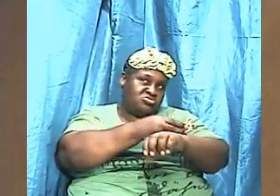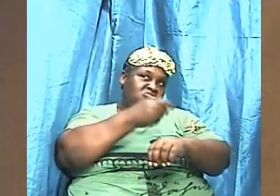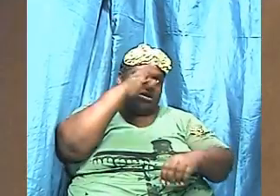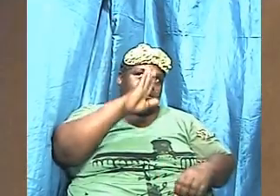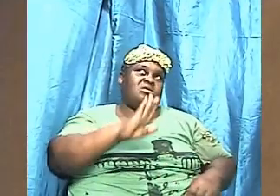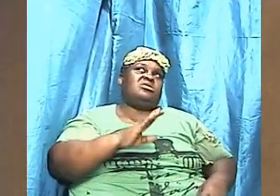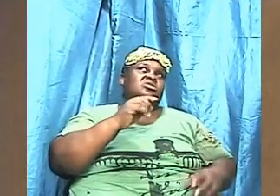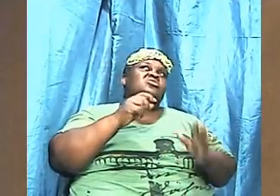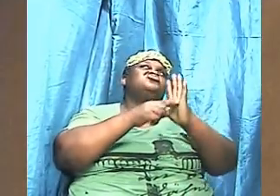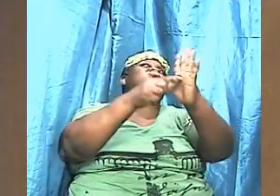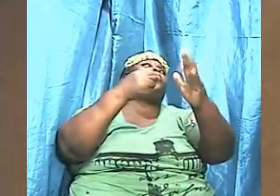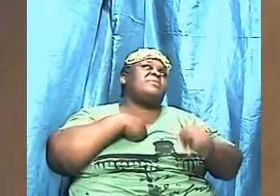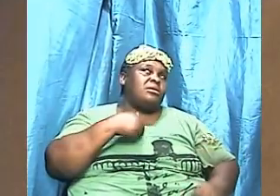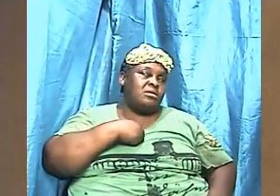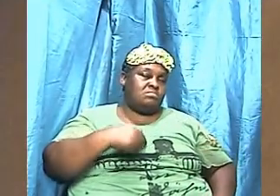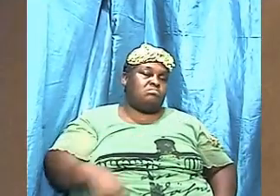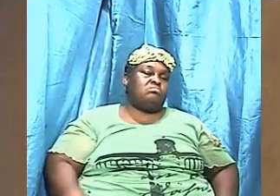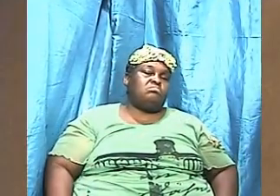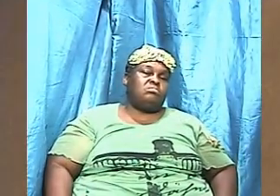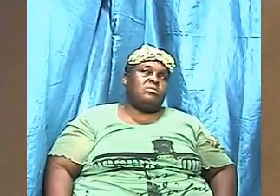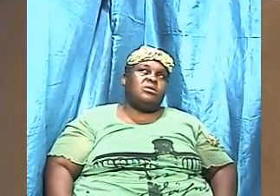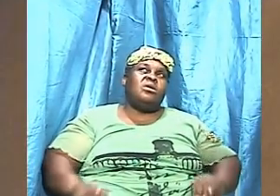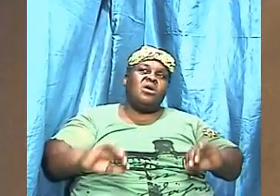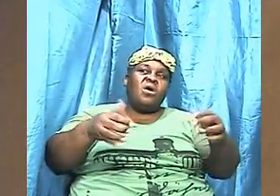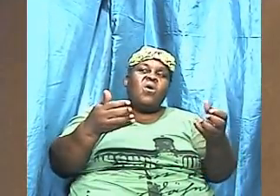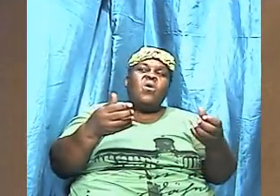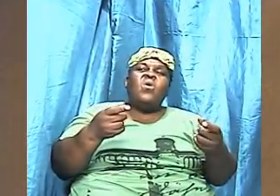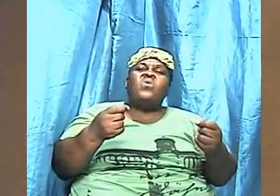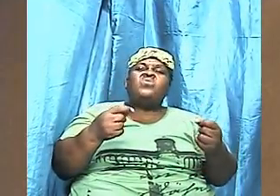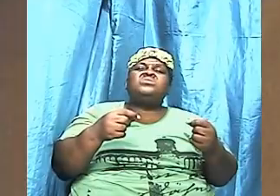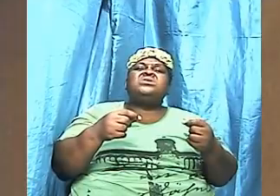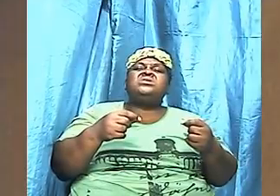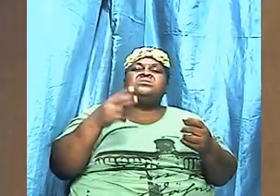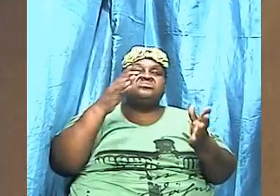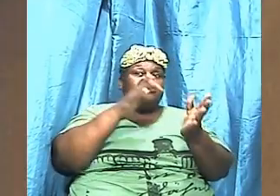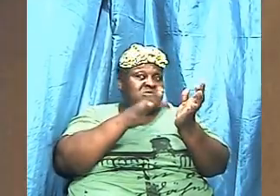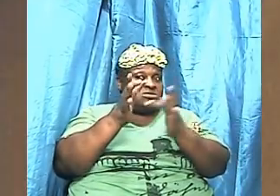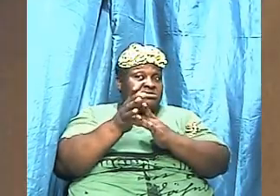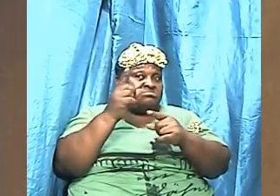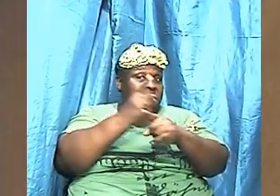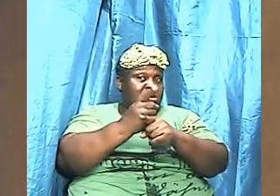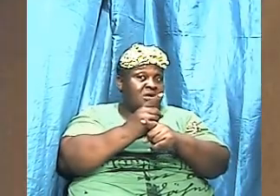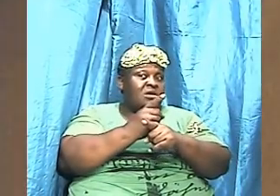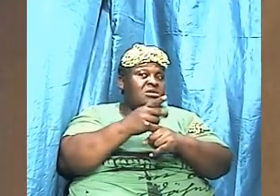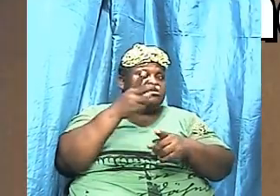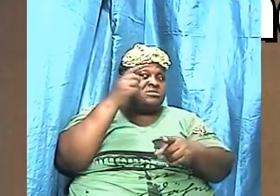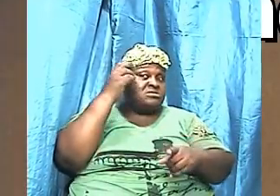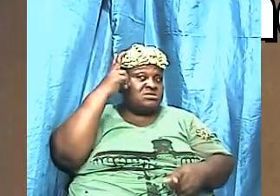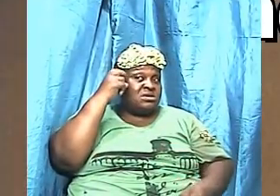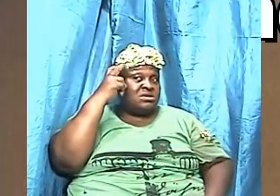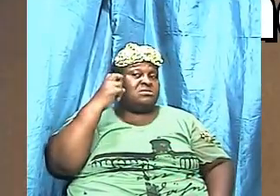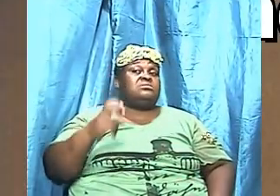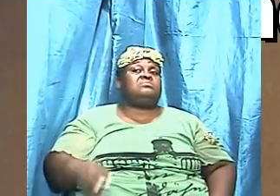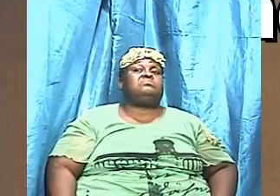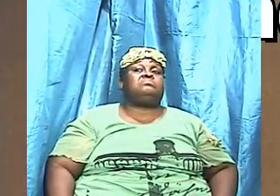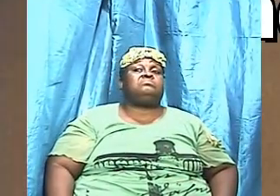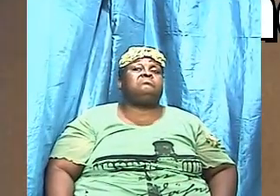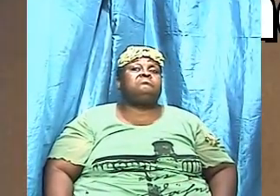how did Jesus answer Satan and now we come to verse 4